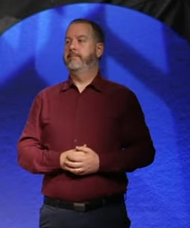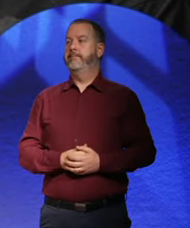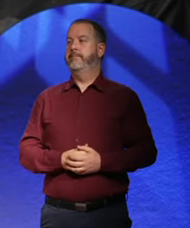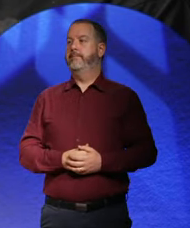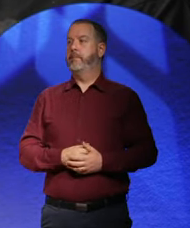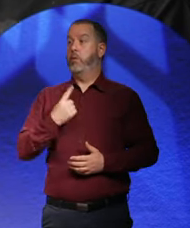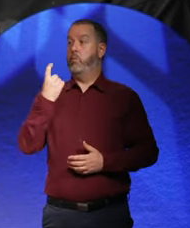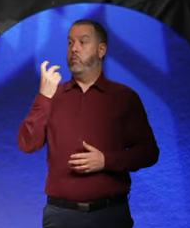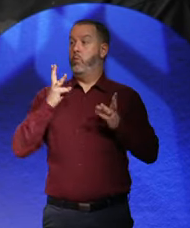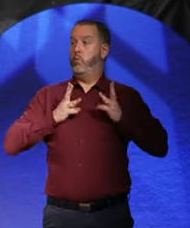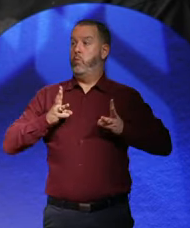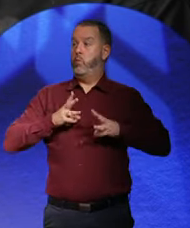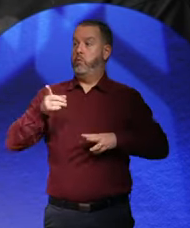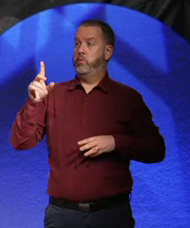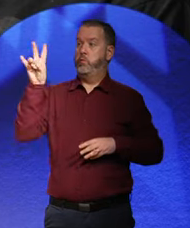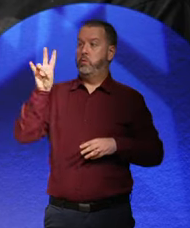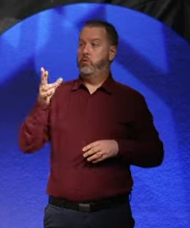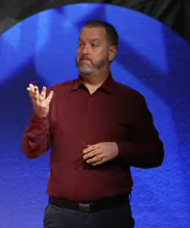Okay.